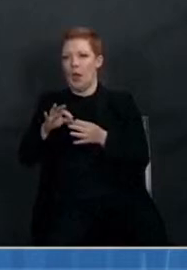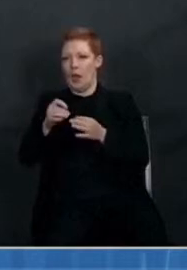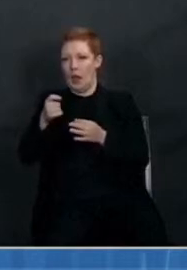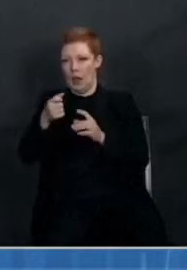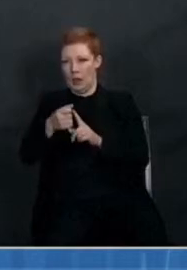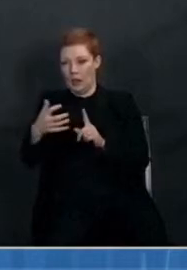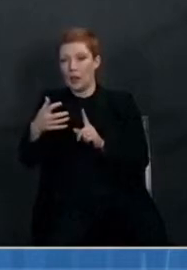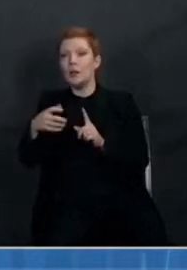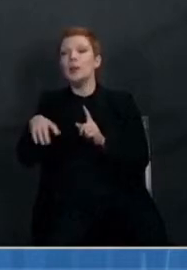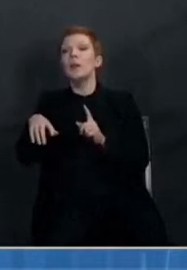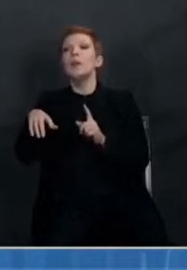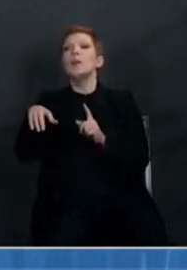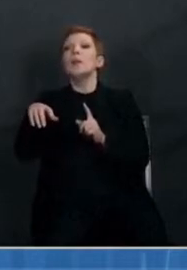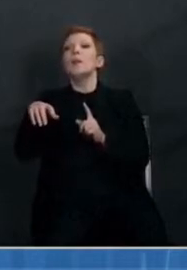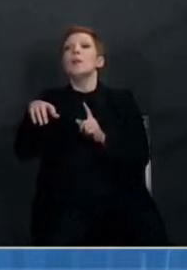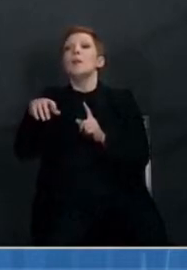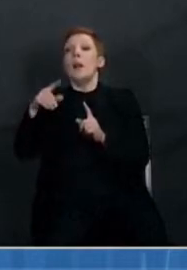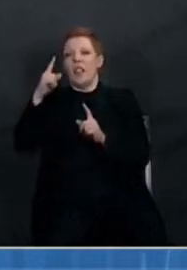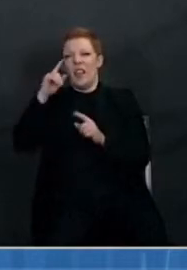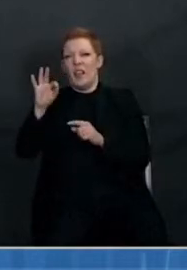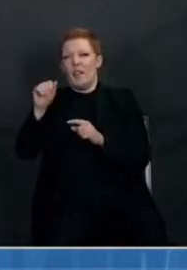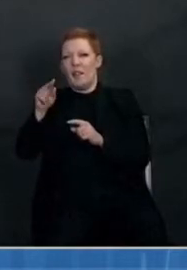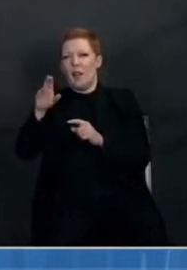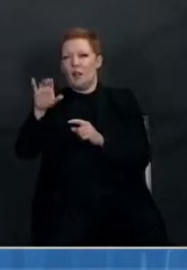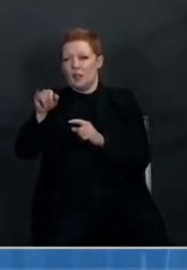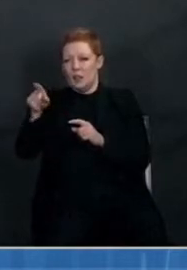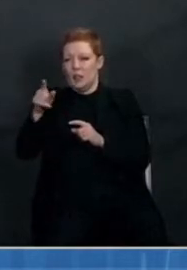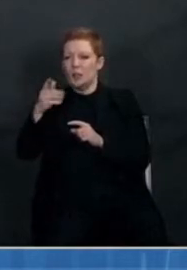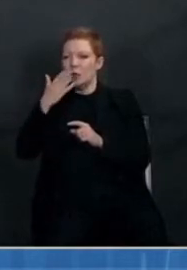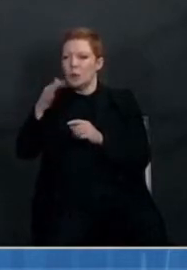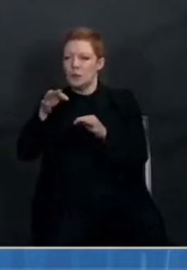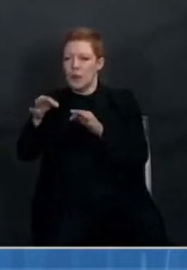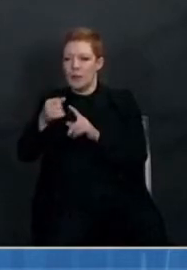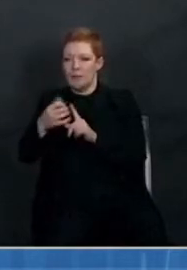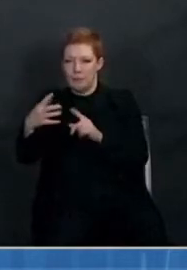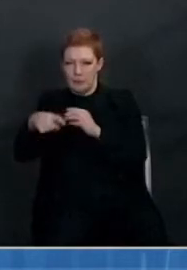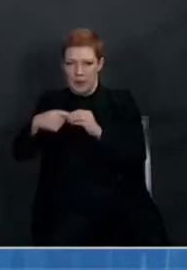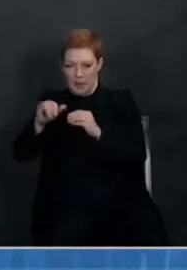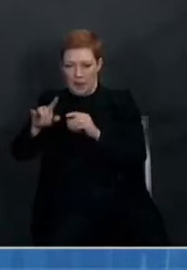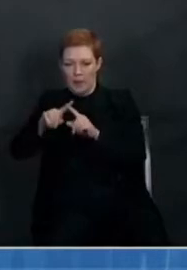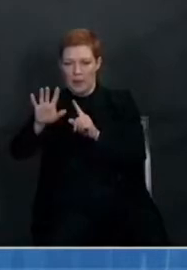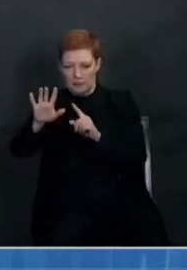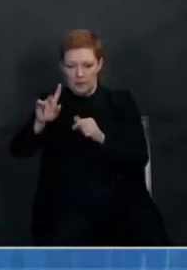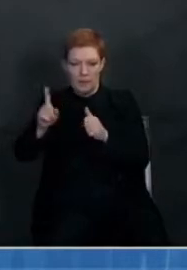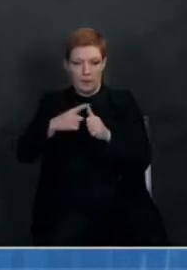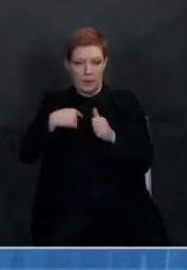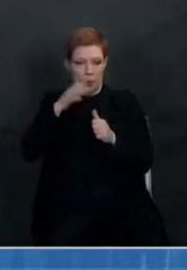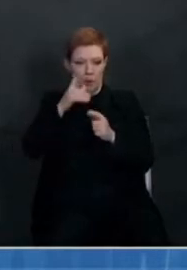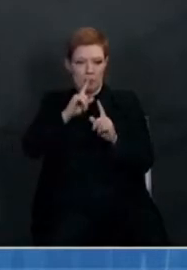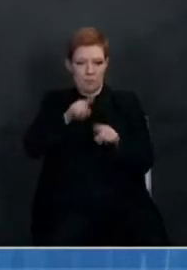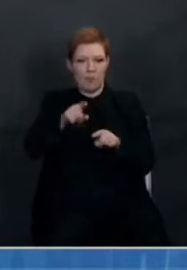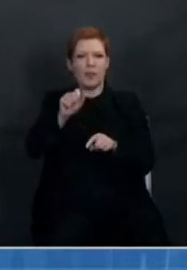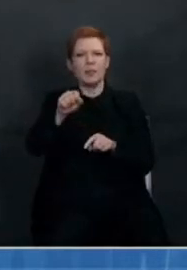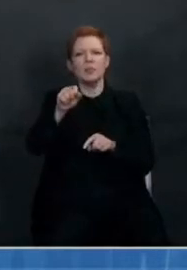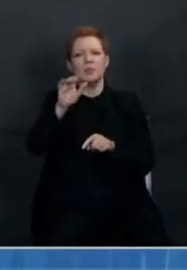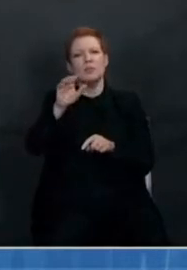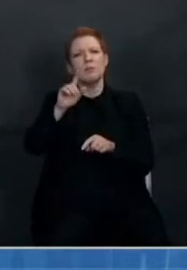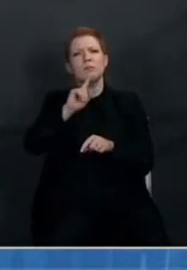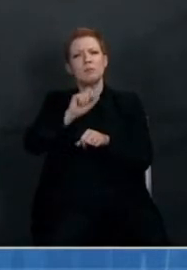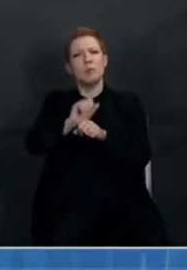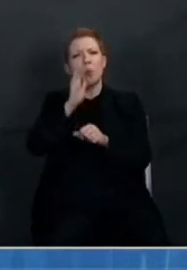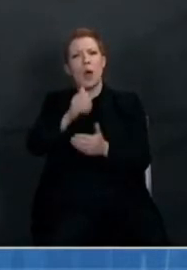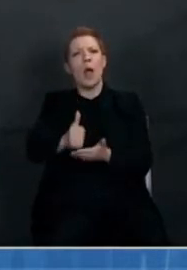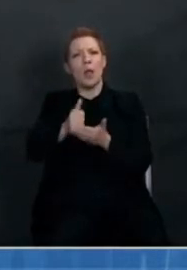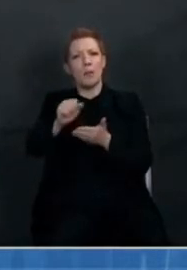actually different and what's important about those differences. So the short answer to your question is it would help obviously would